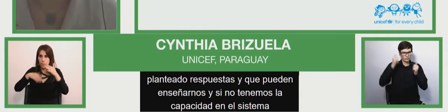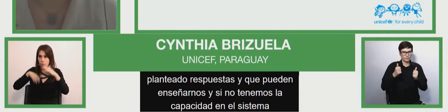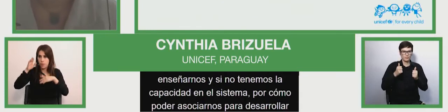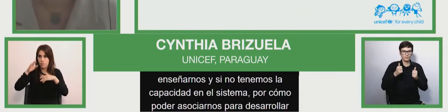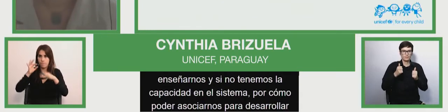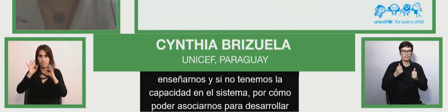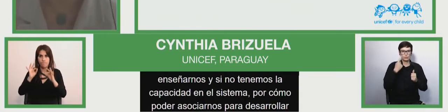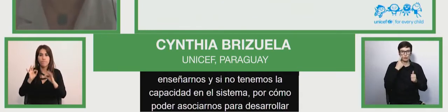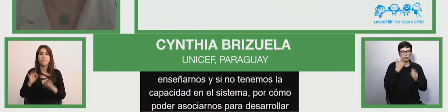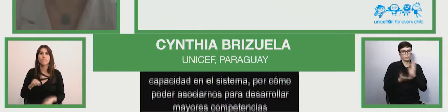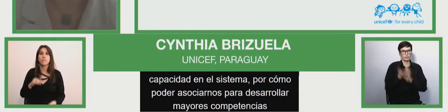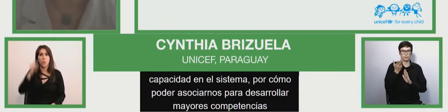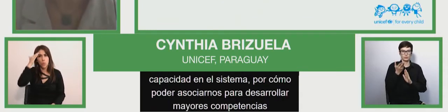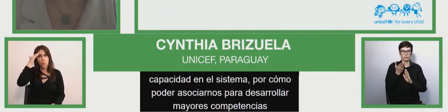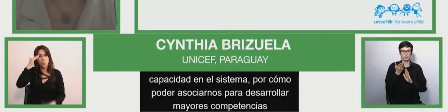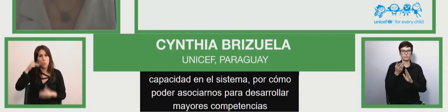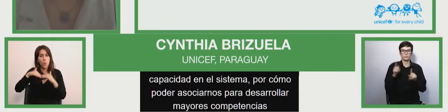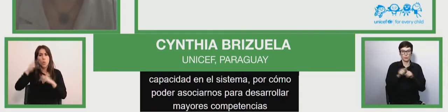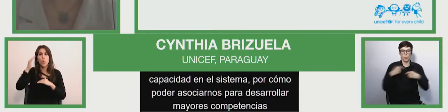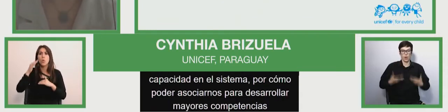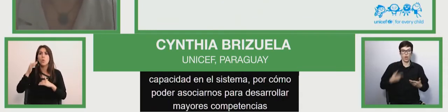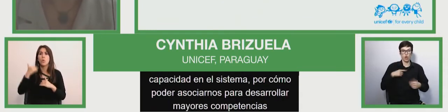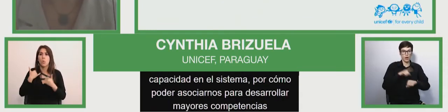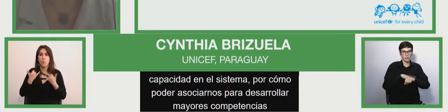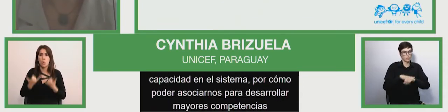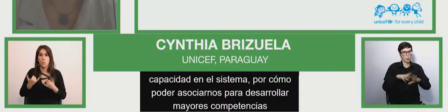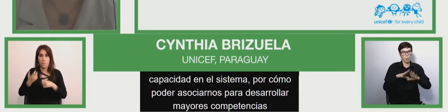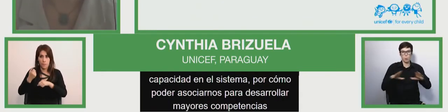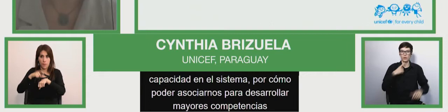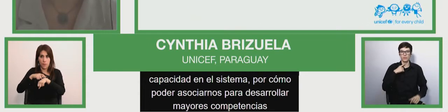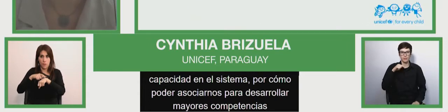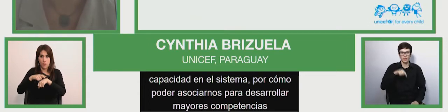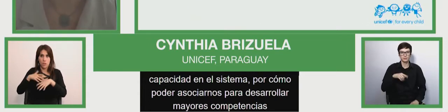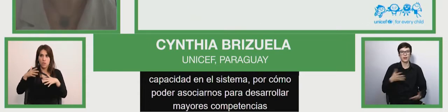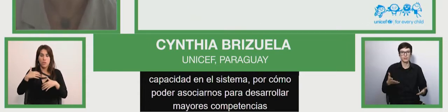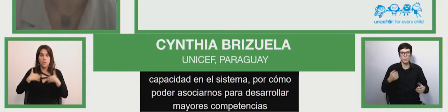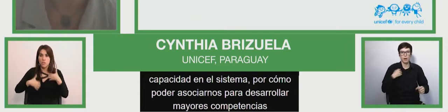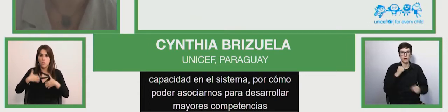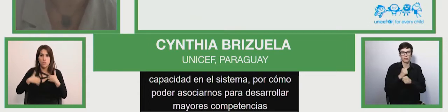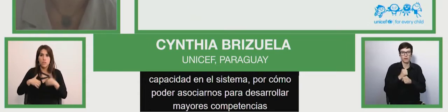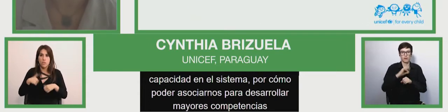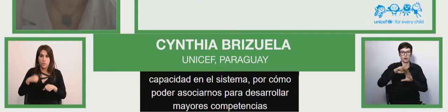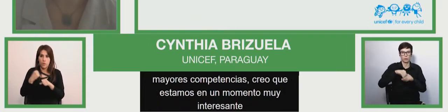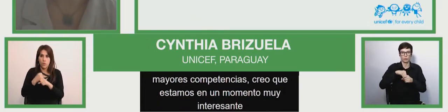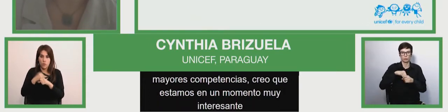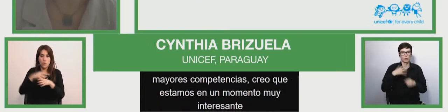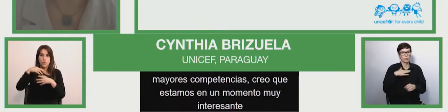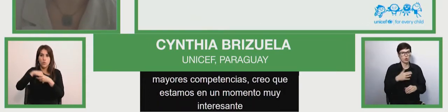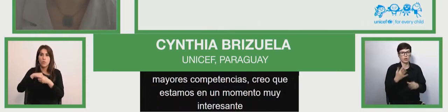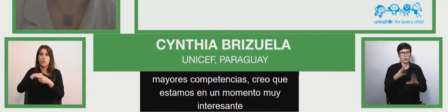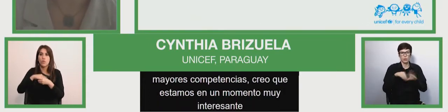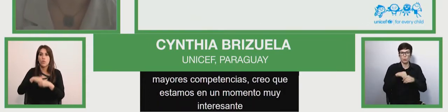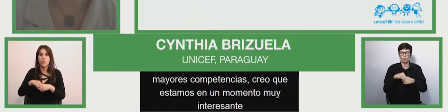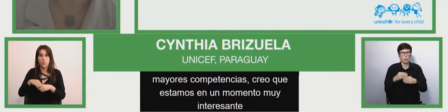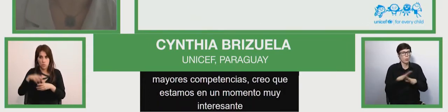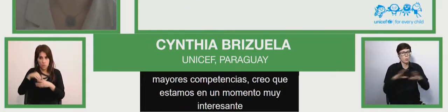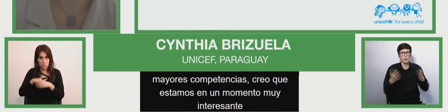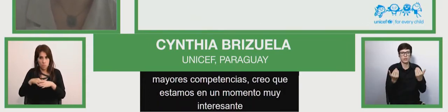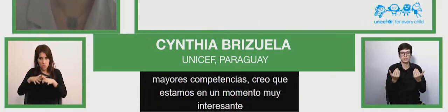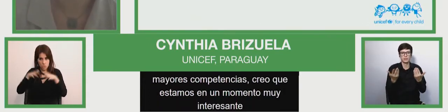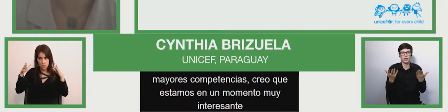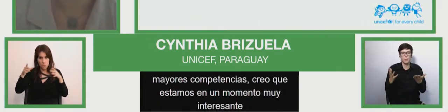a very interesting point in order to work with inclusion inclusion is necessary in order to have a level